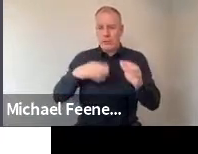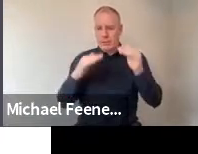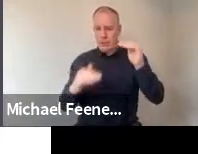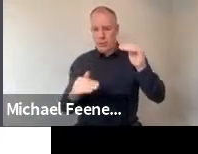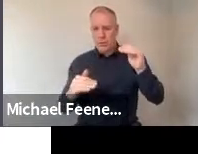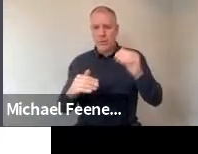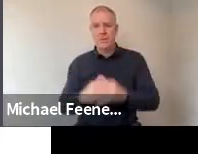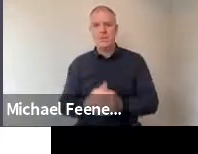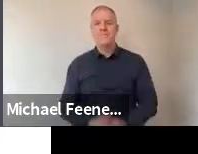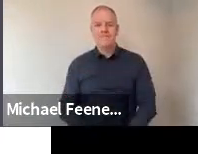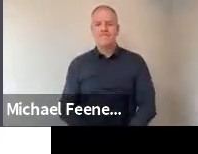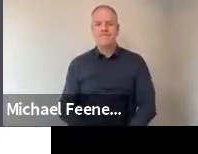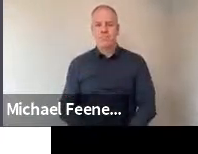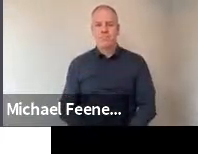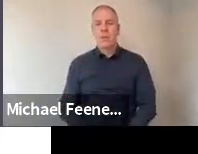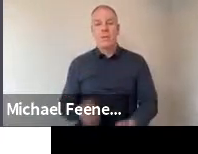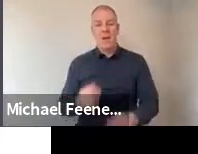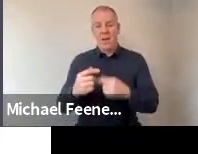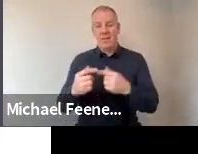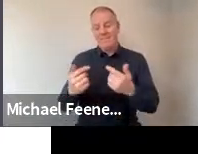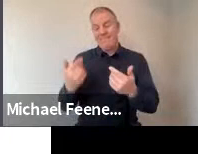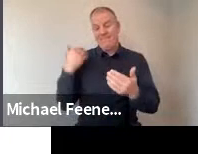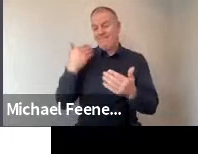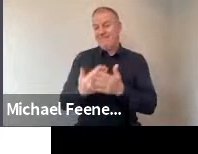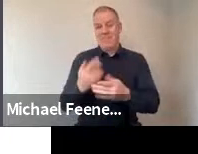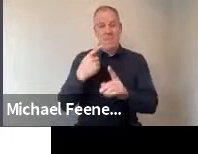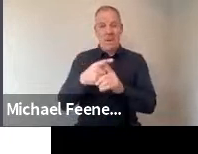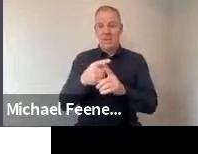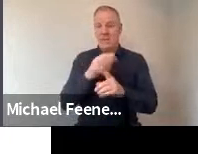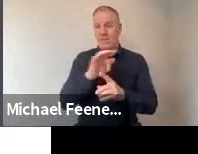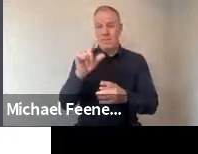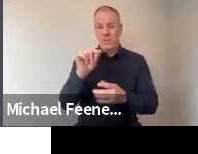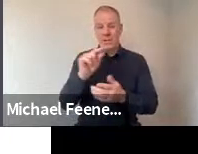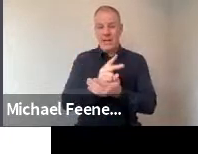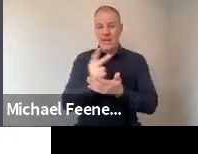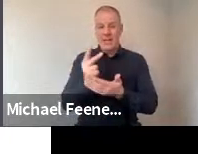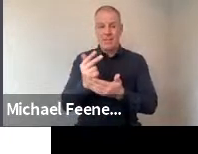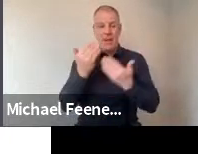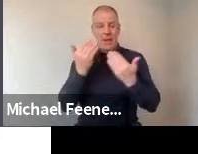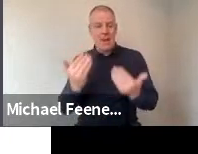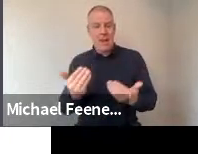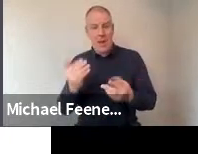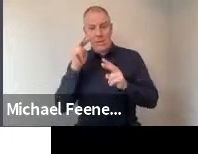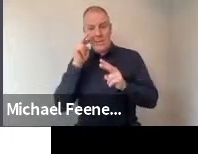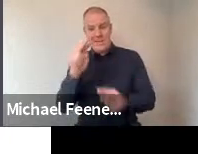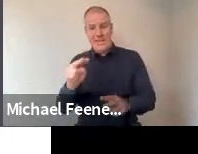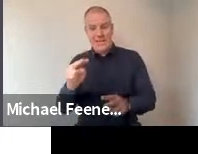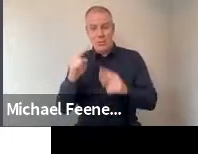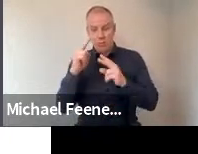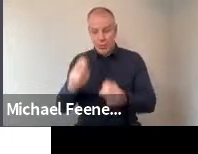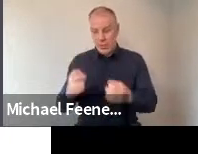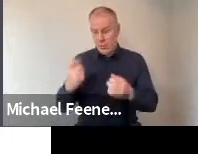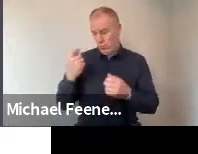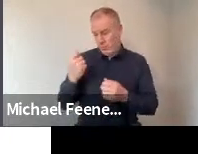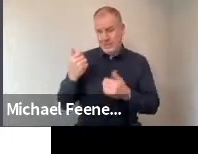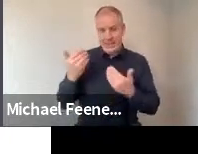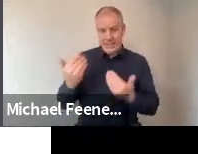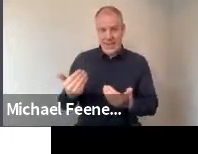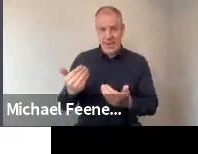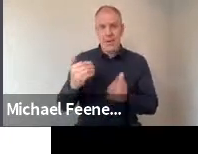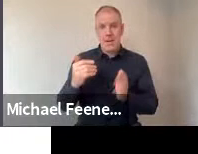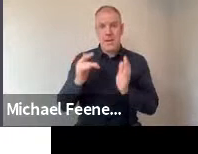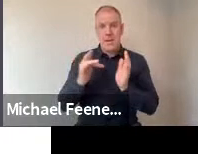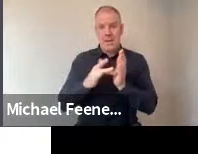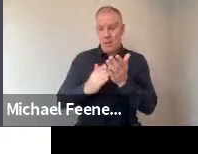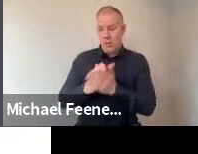already skewing pretty positive in 2018. And now with this research that was conducted in the midst of